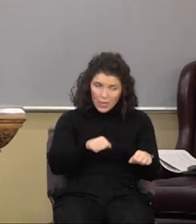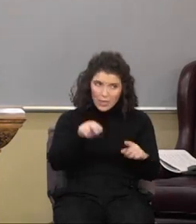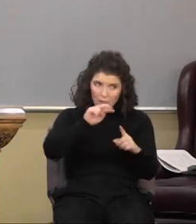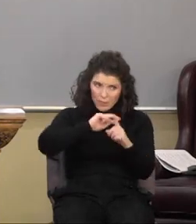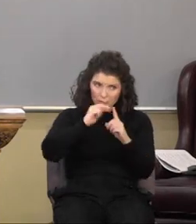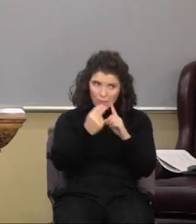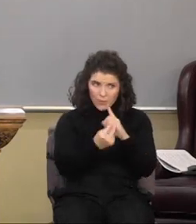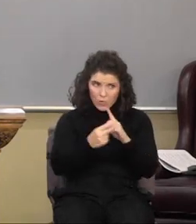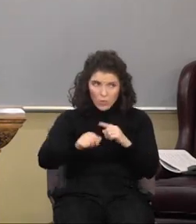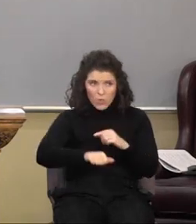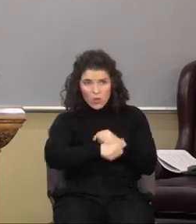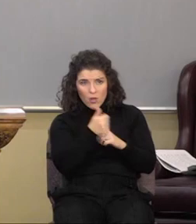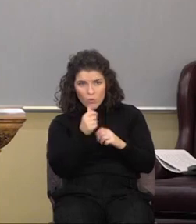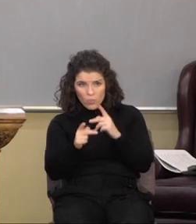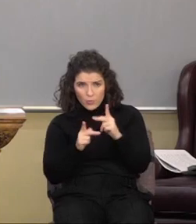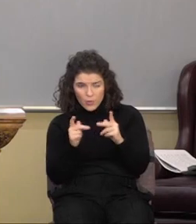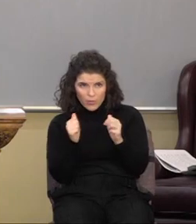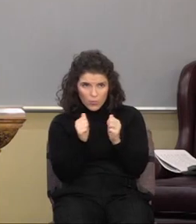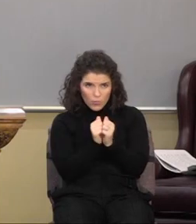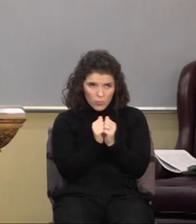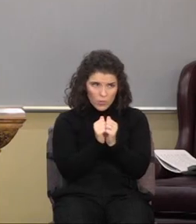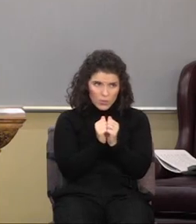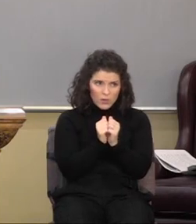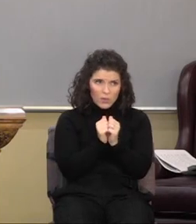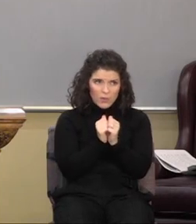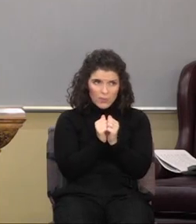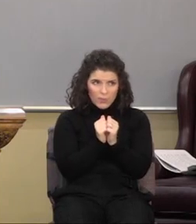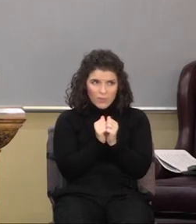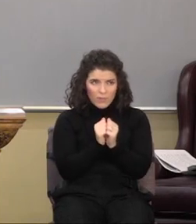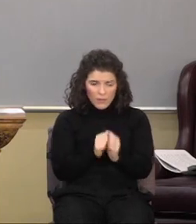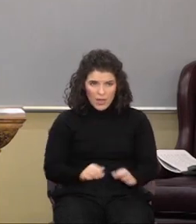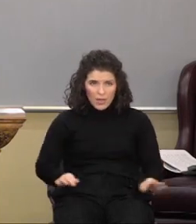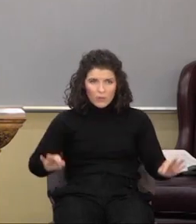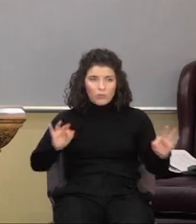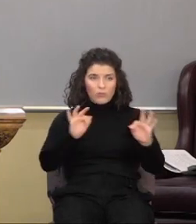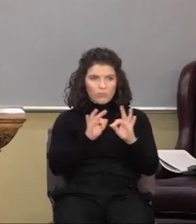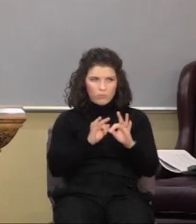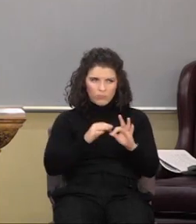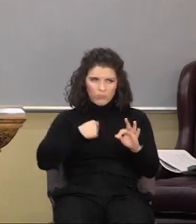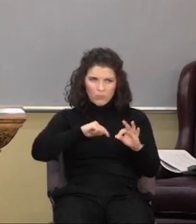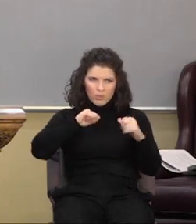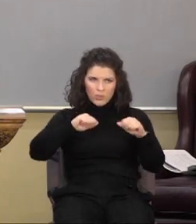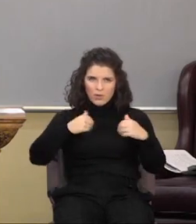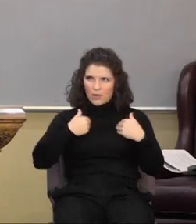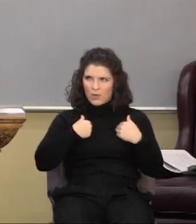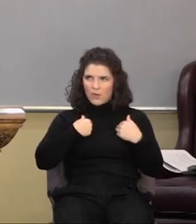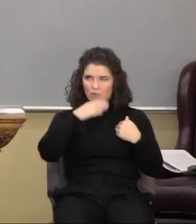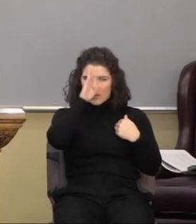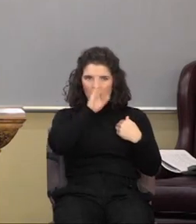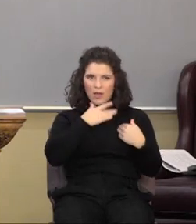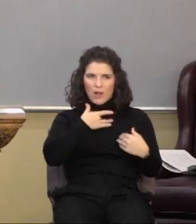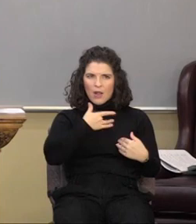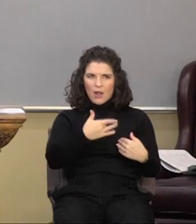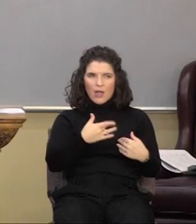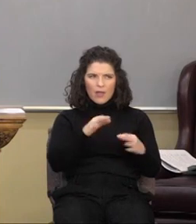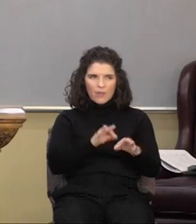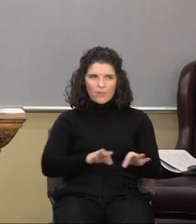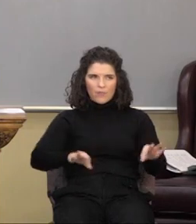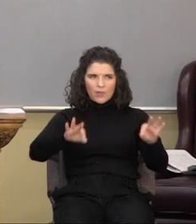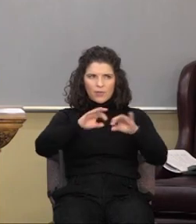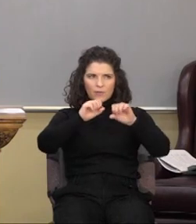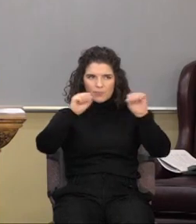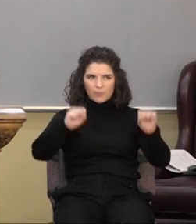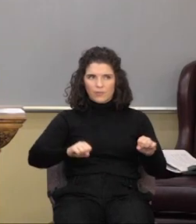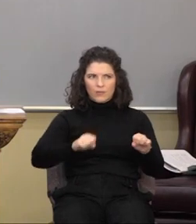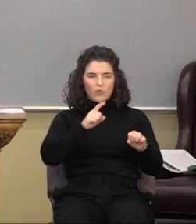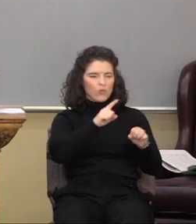others with value. We can have a God-like value system. You mean